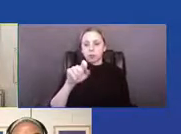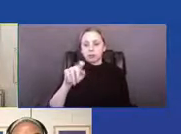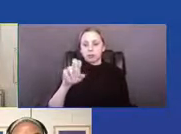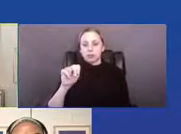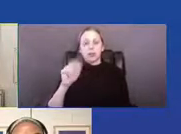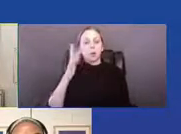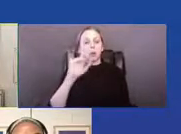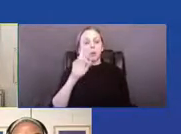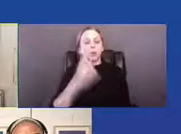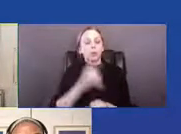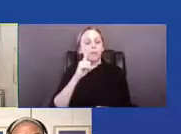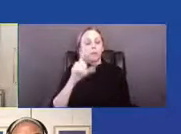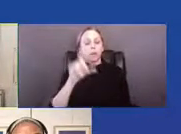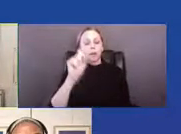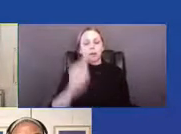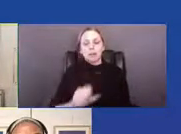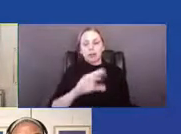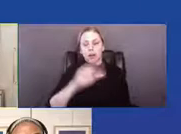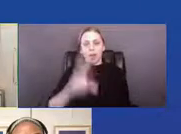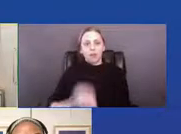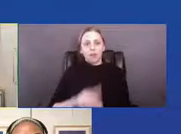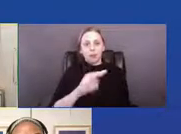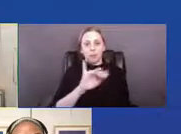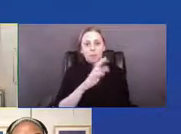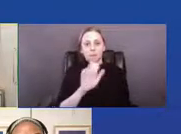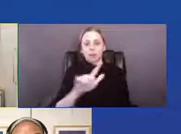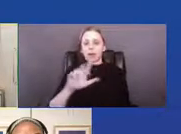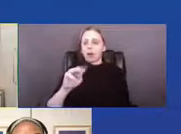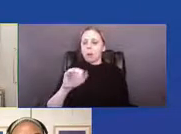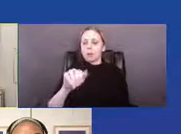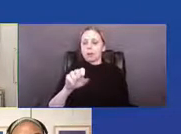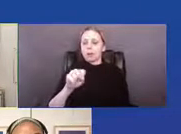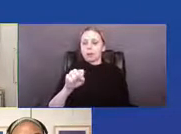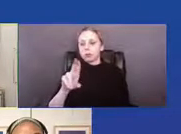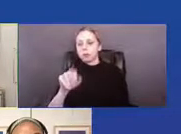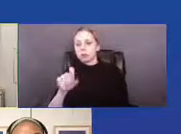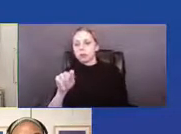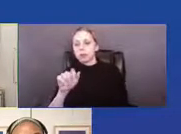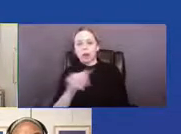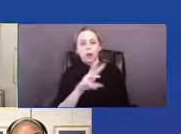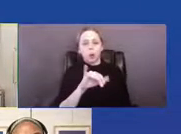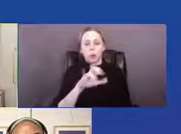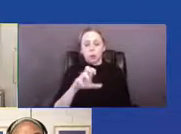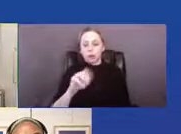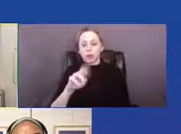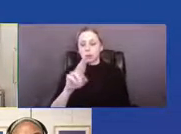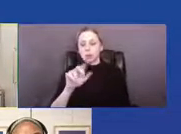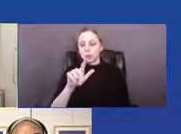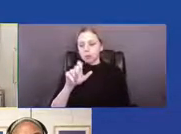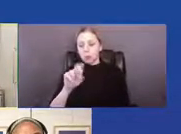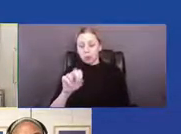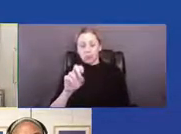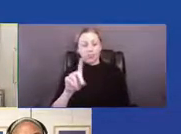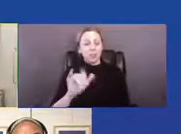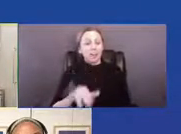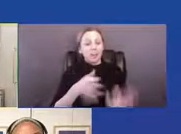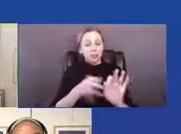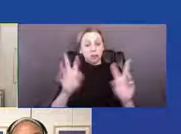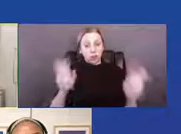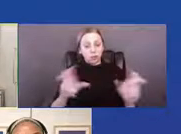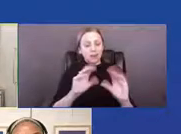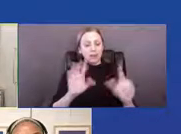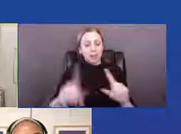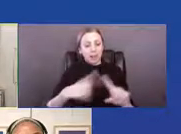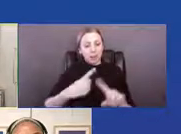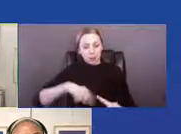activists Michael Masutha and William Rowland. The term stems from nothing about us without us, which